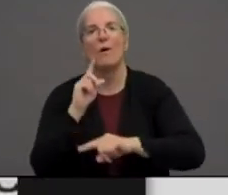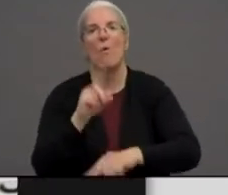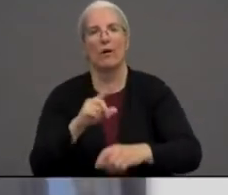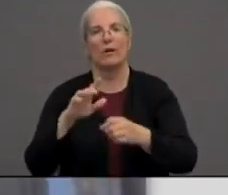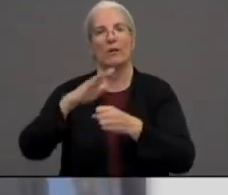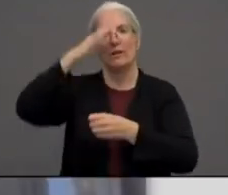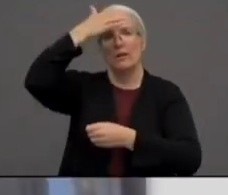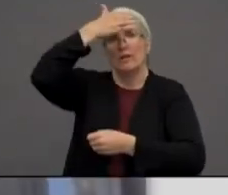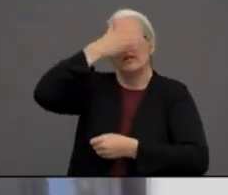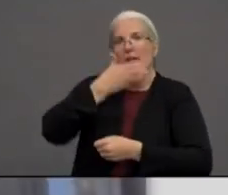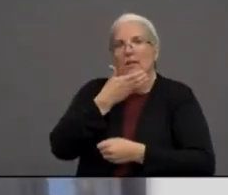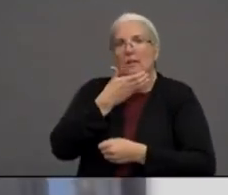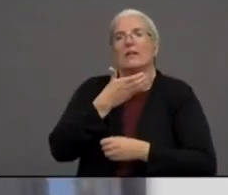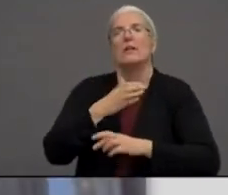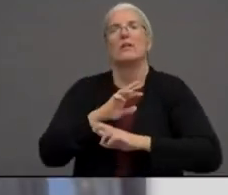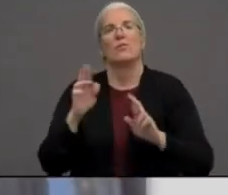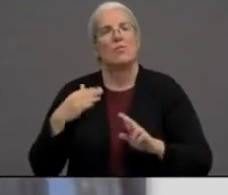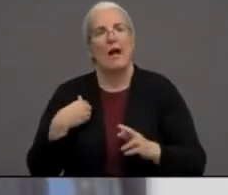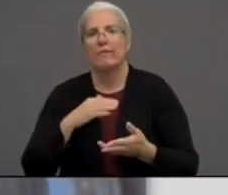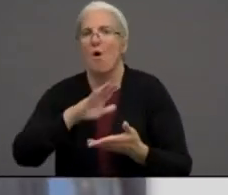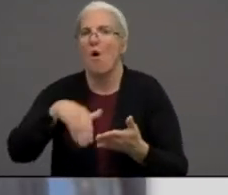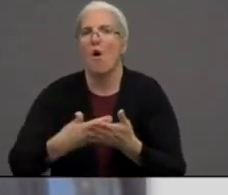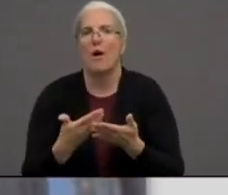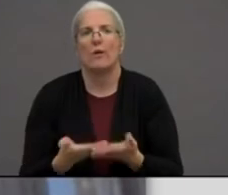gear. But what has it been like for your children?